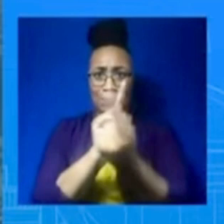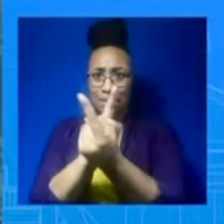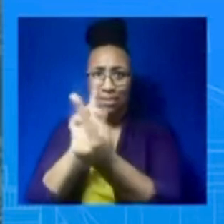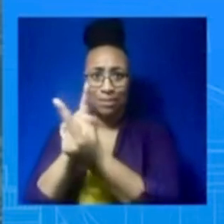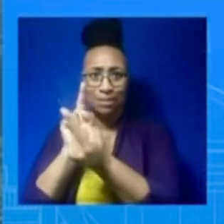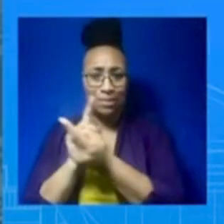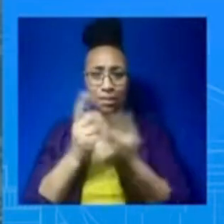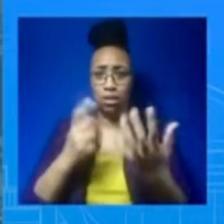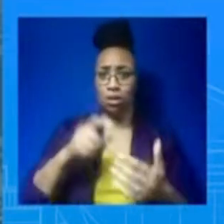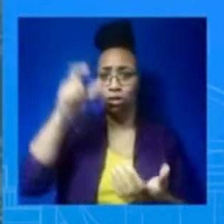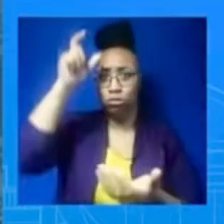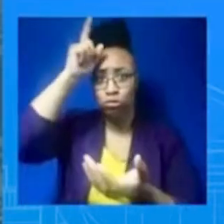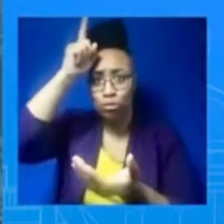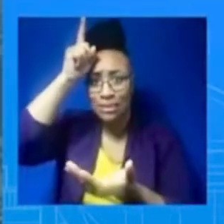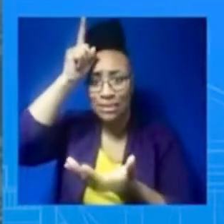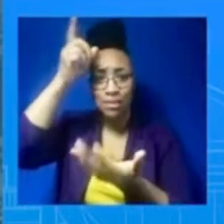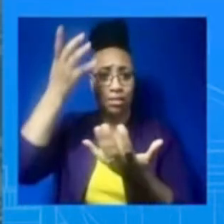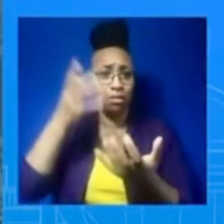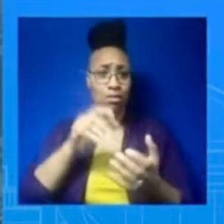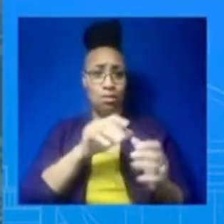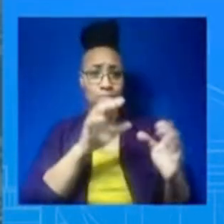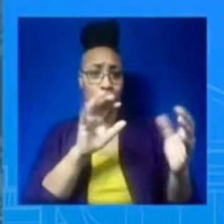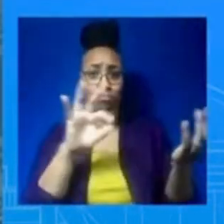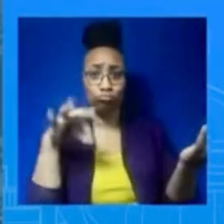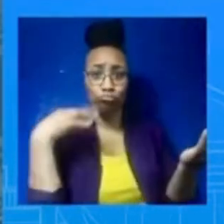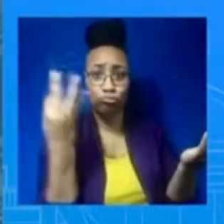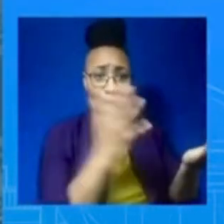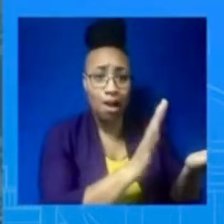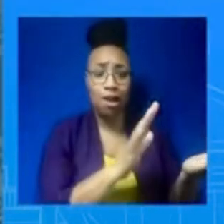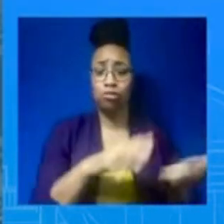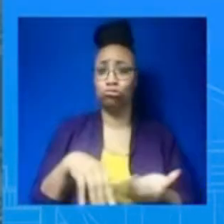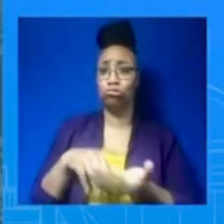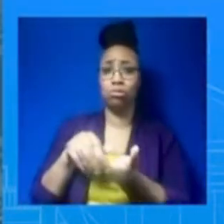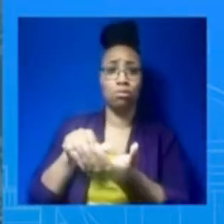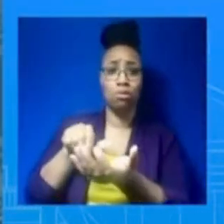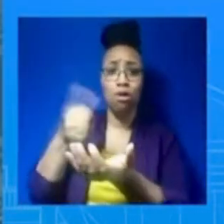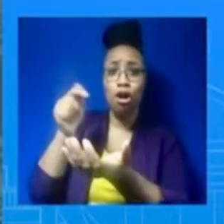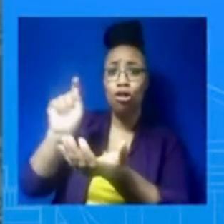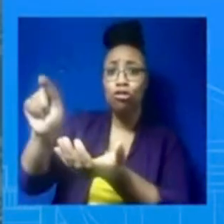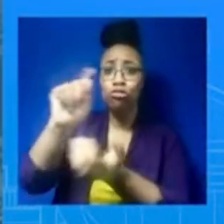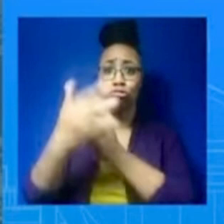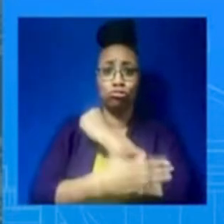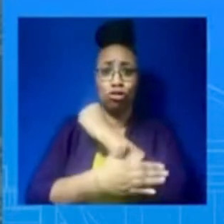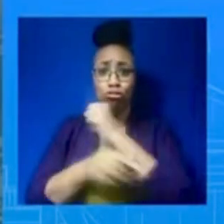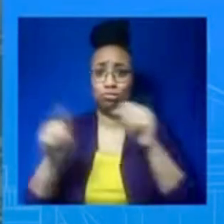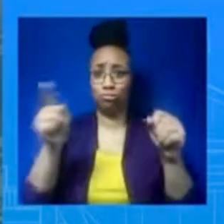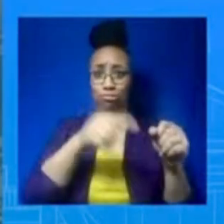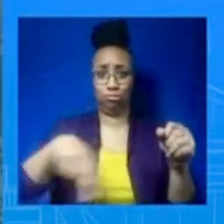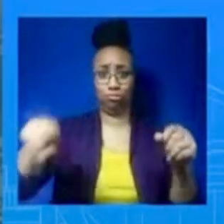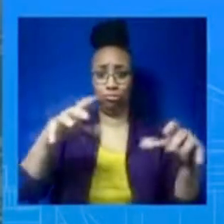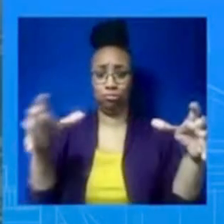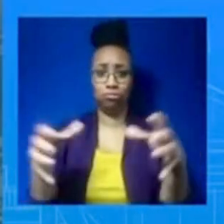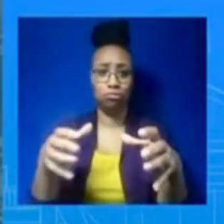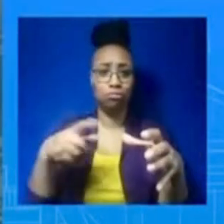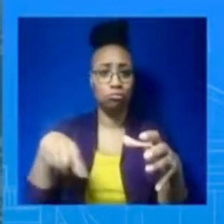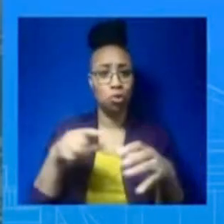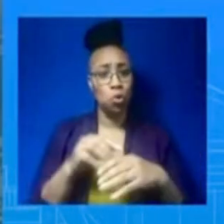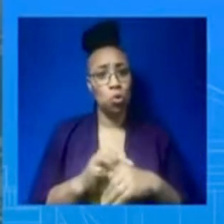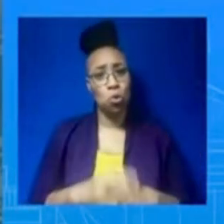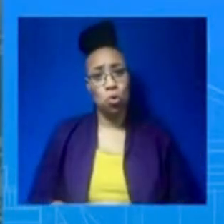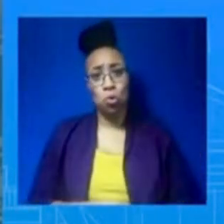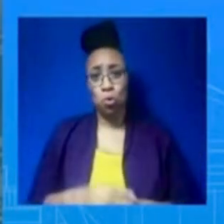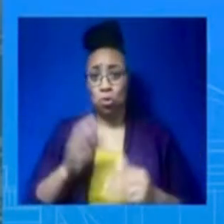address about our support for Ukraine and the atrocities that Russian forces continue to commit against the Ukrainian people.